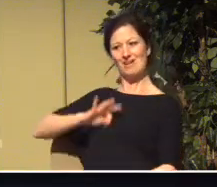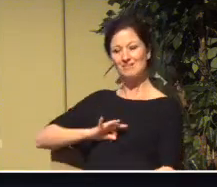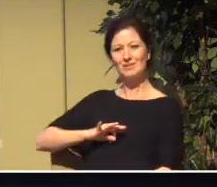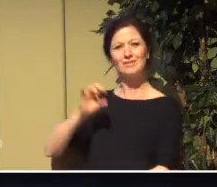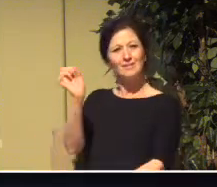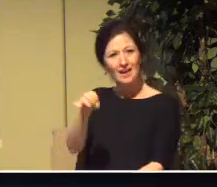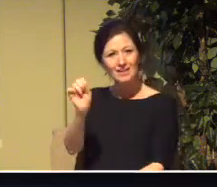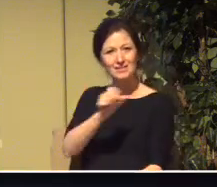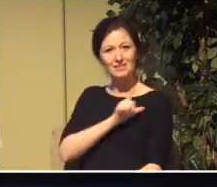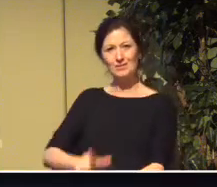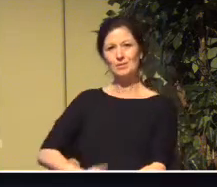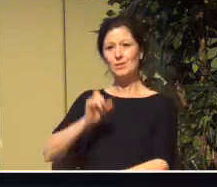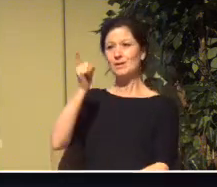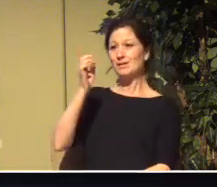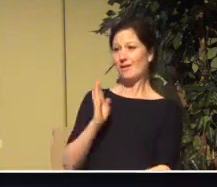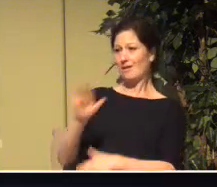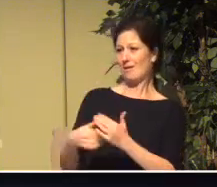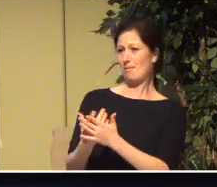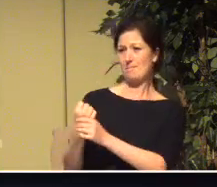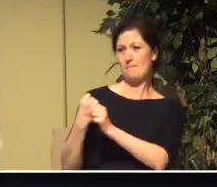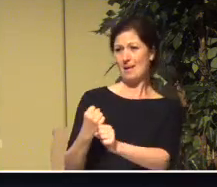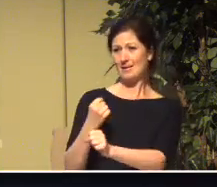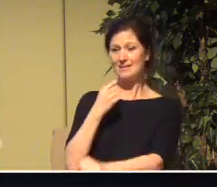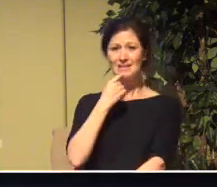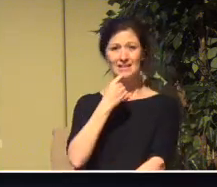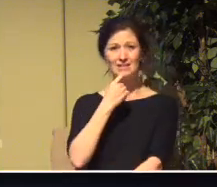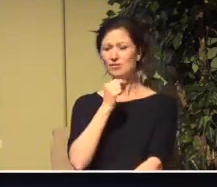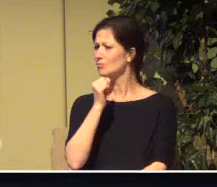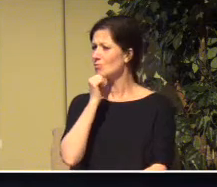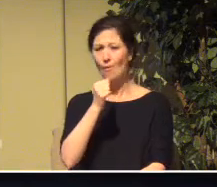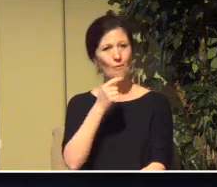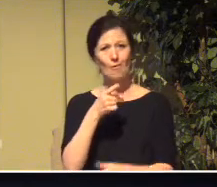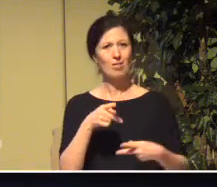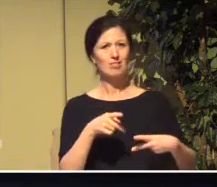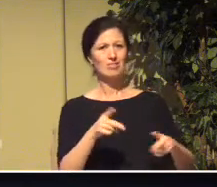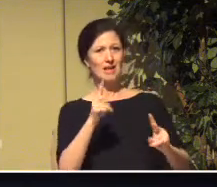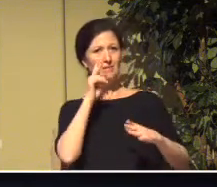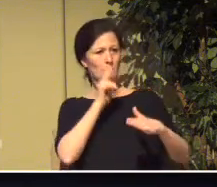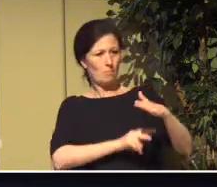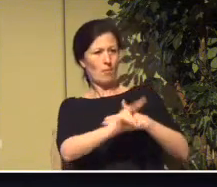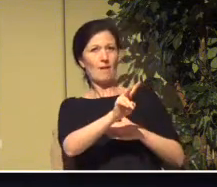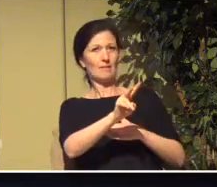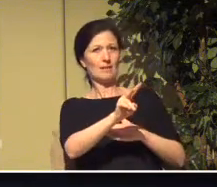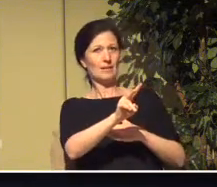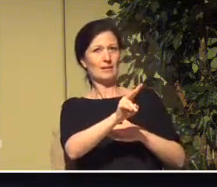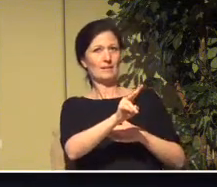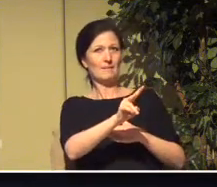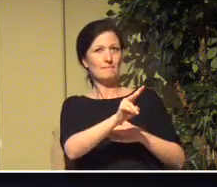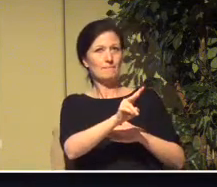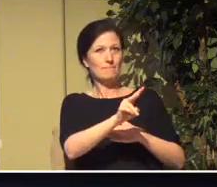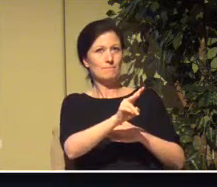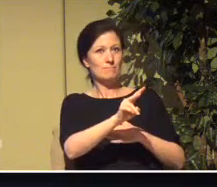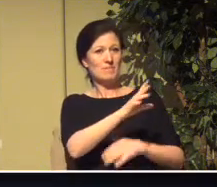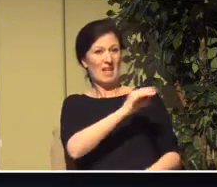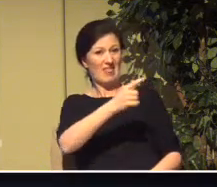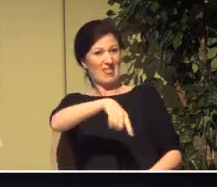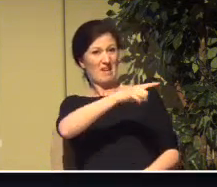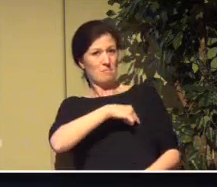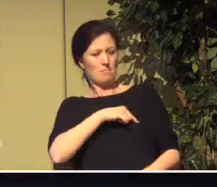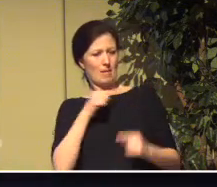the God of Israel, says. Do not let the prophets and diviners among you deceive you.